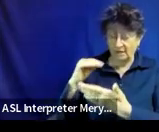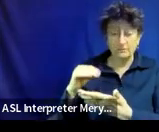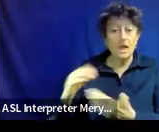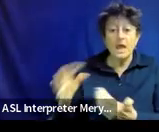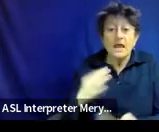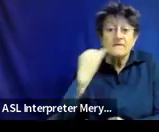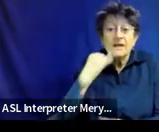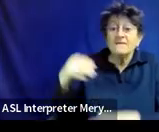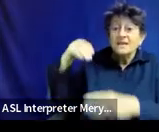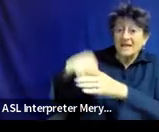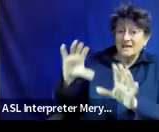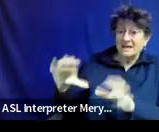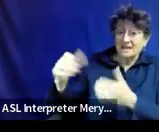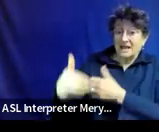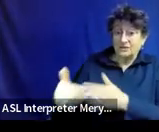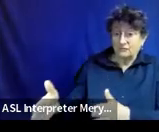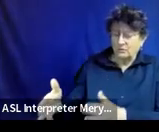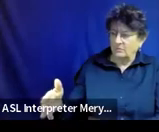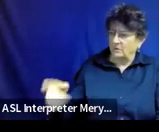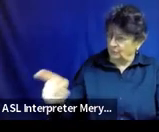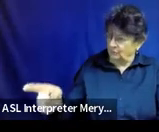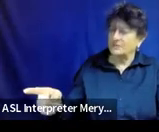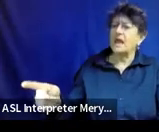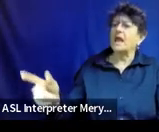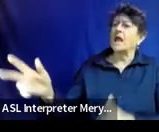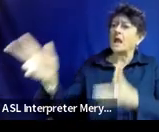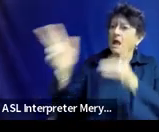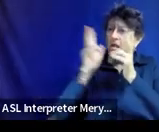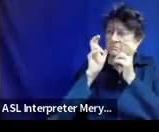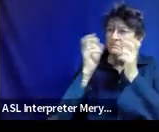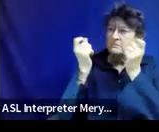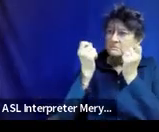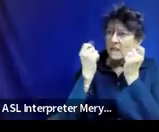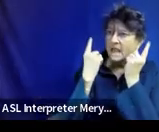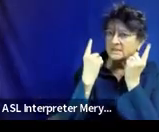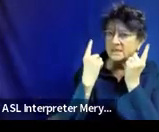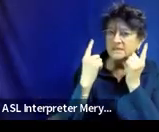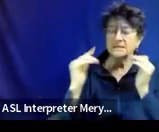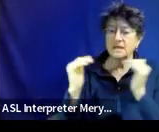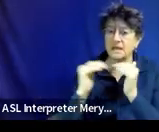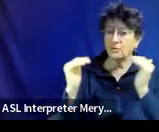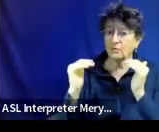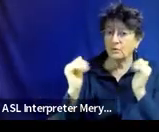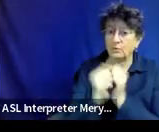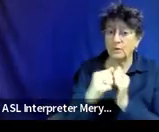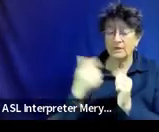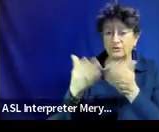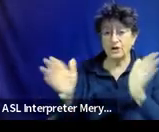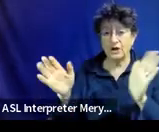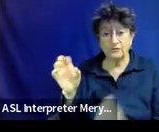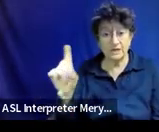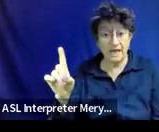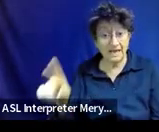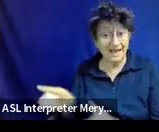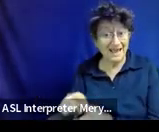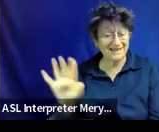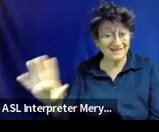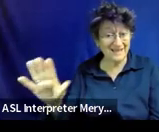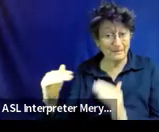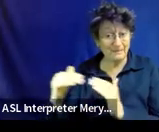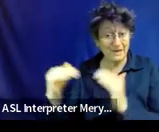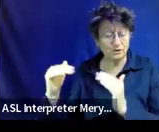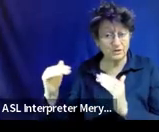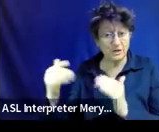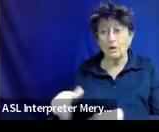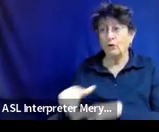are they receiving the same access to the general ed curriculum as their peers. Because if they're in the gen ed class,